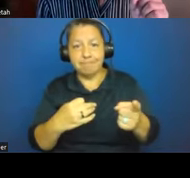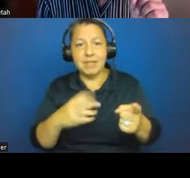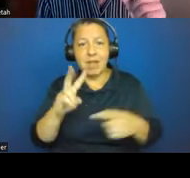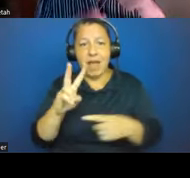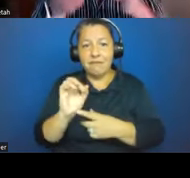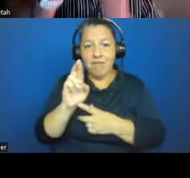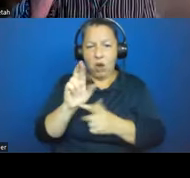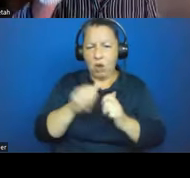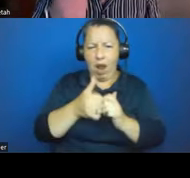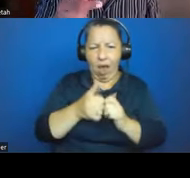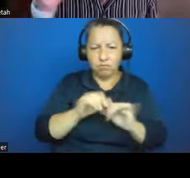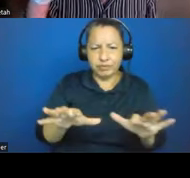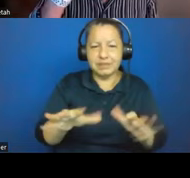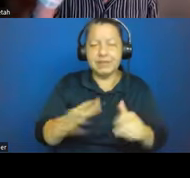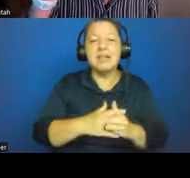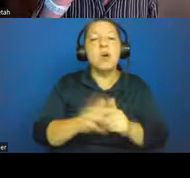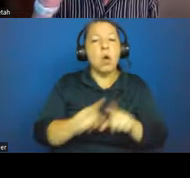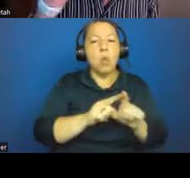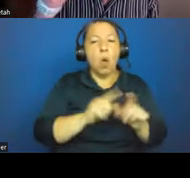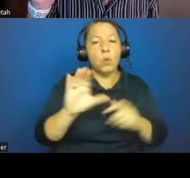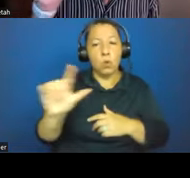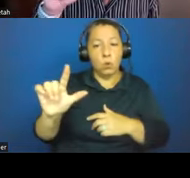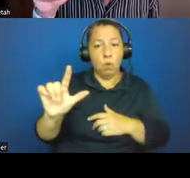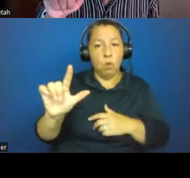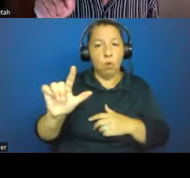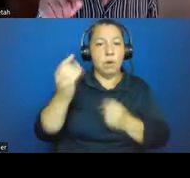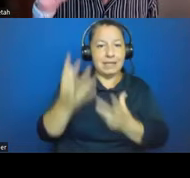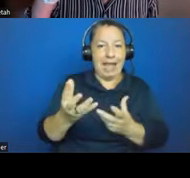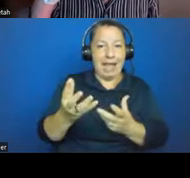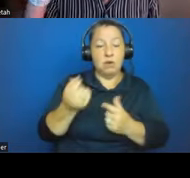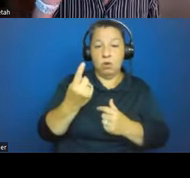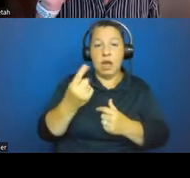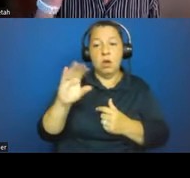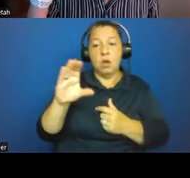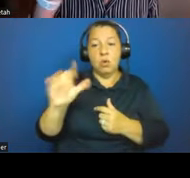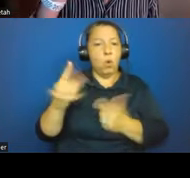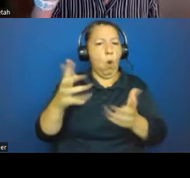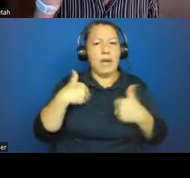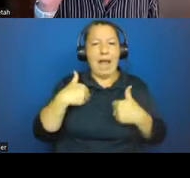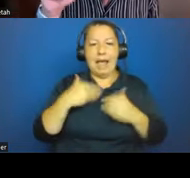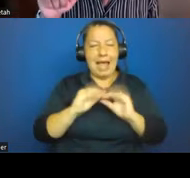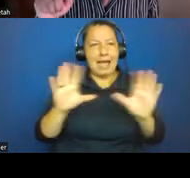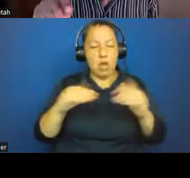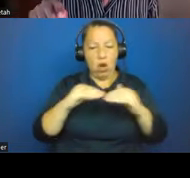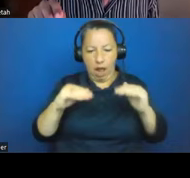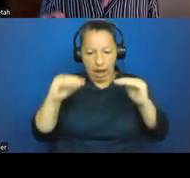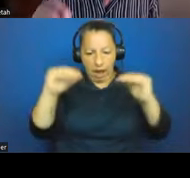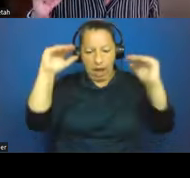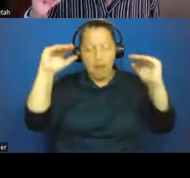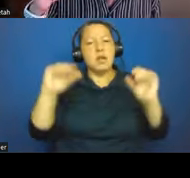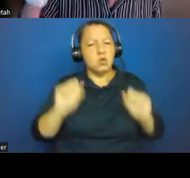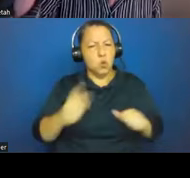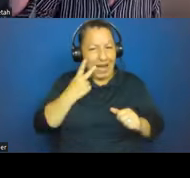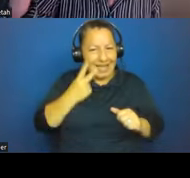core itself. So if you imagine the core already has a well stratified, well, we can date it, well dated sequence